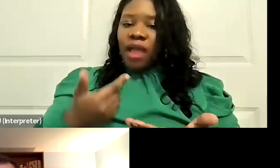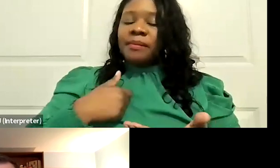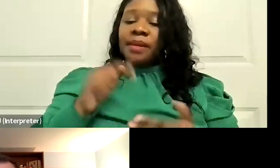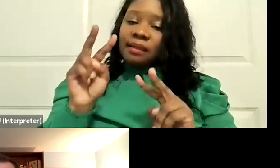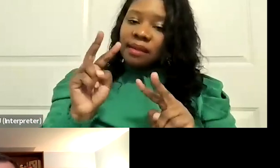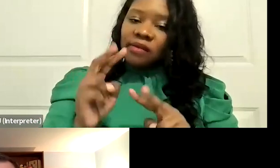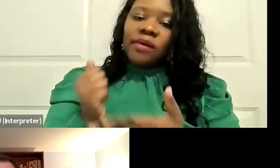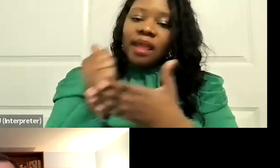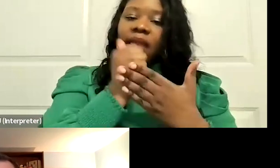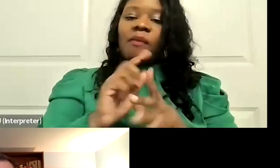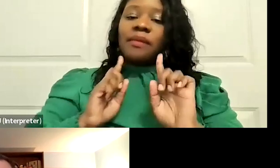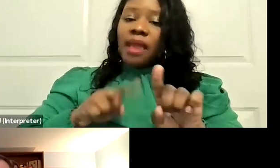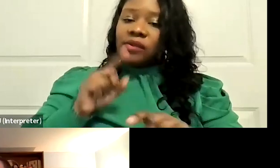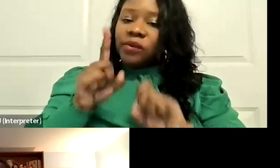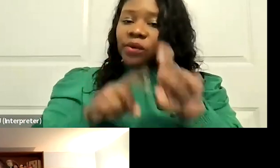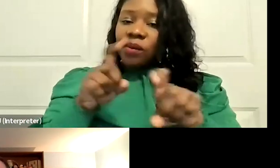answer any questions.